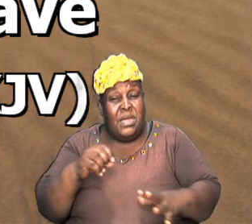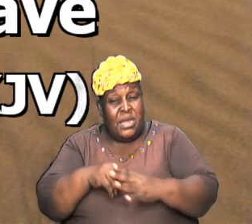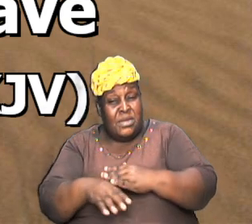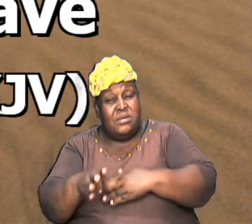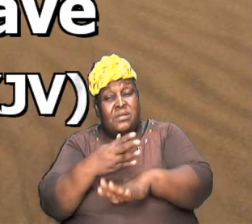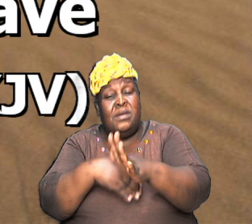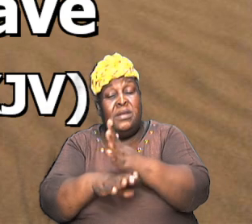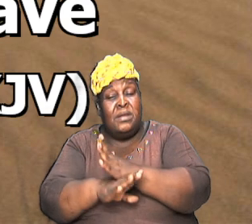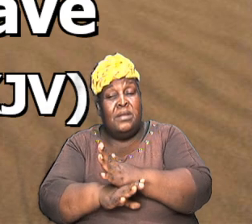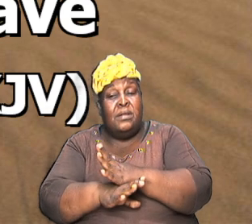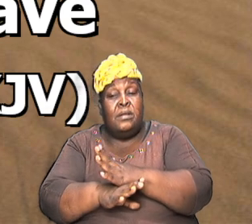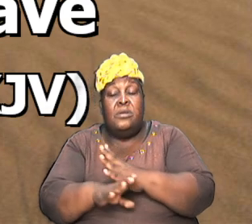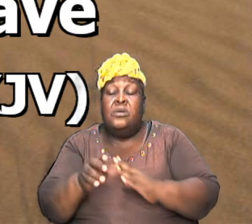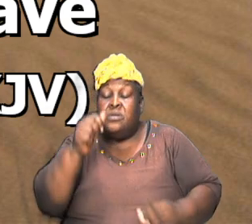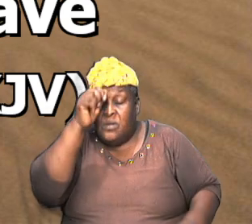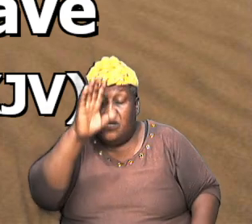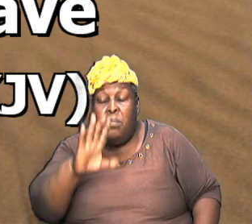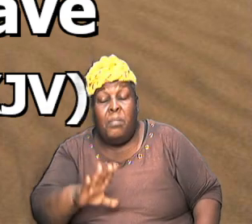now telling Abraham